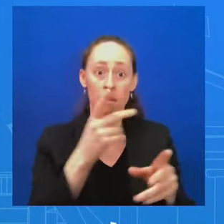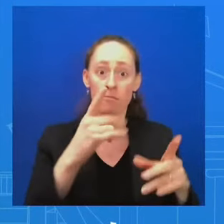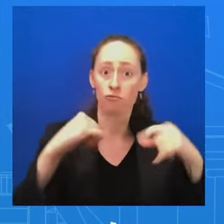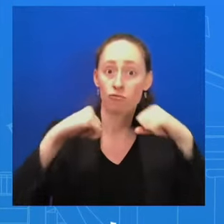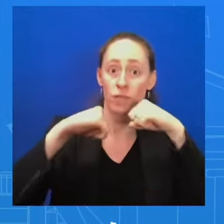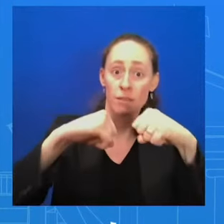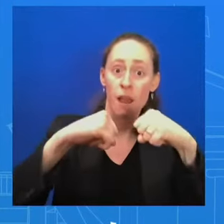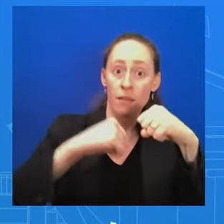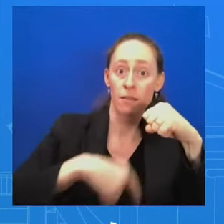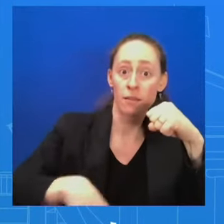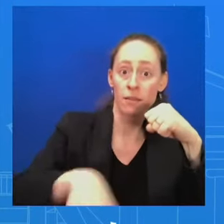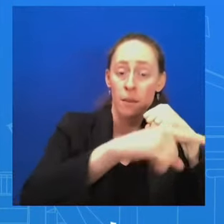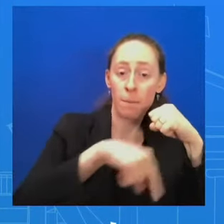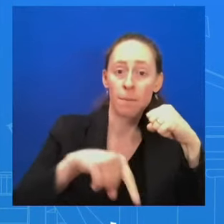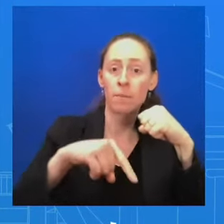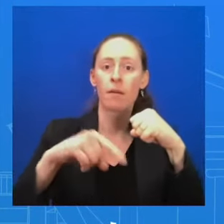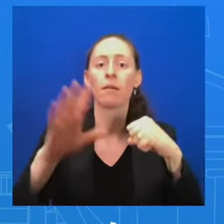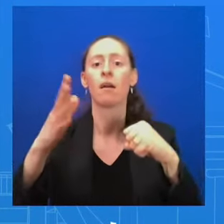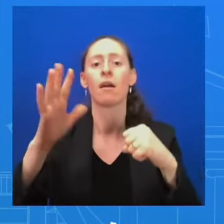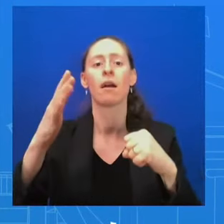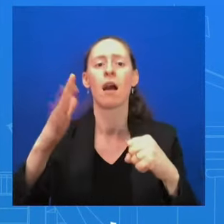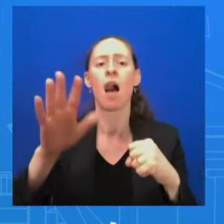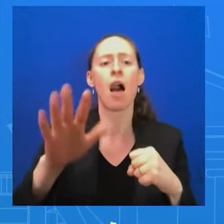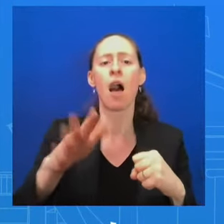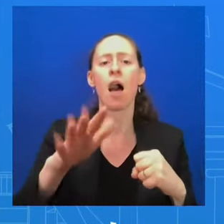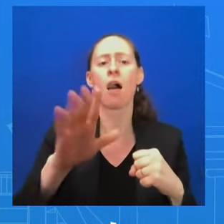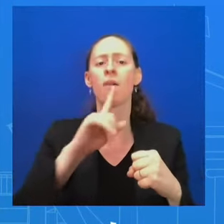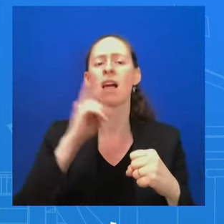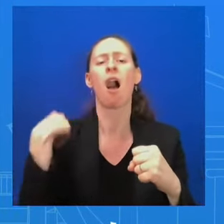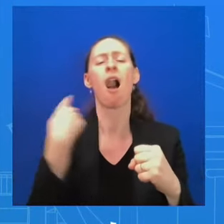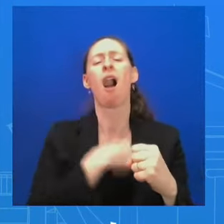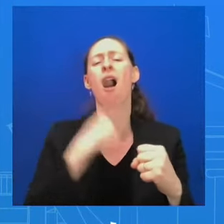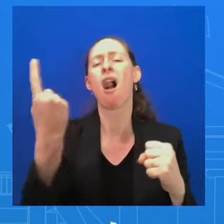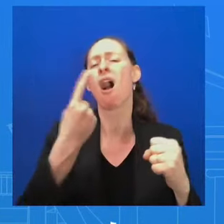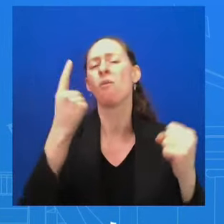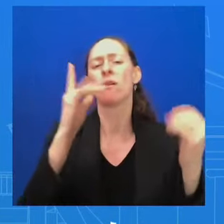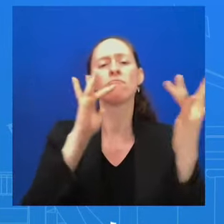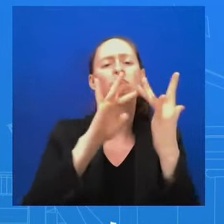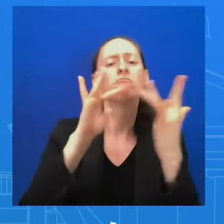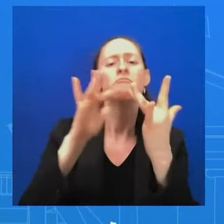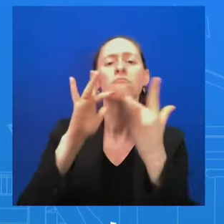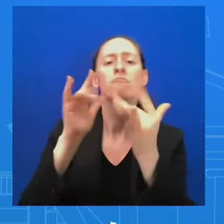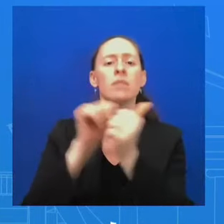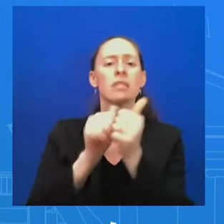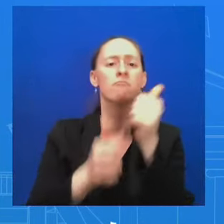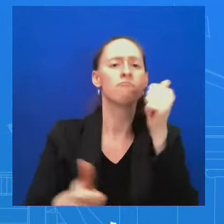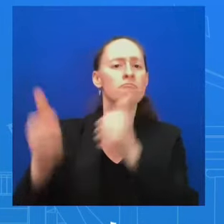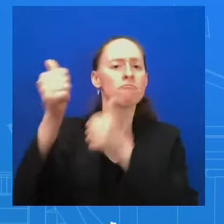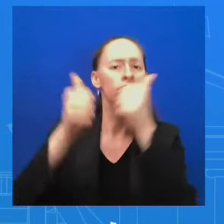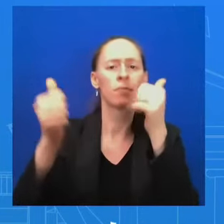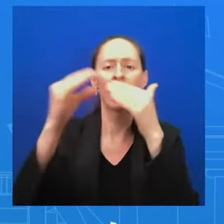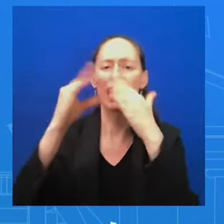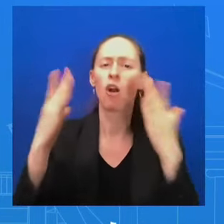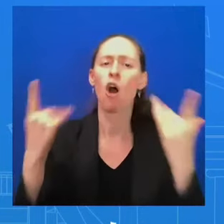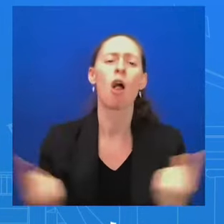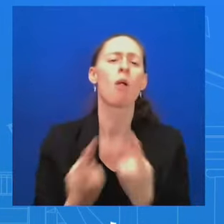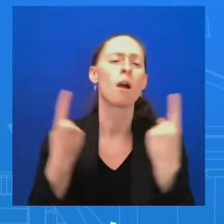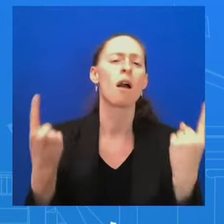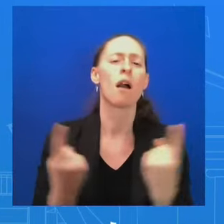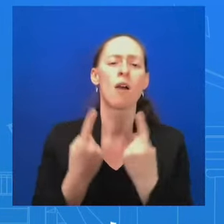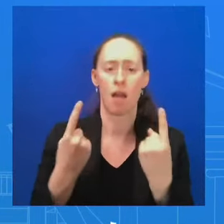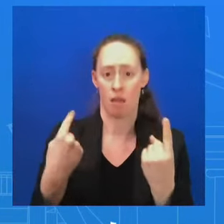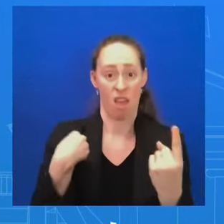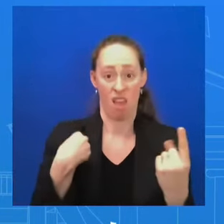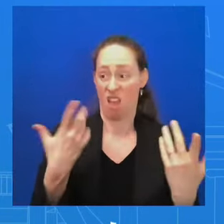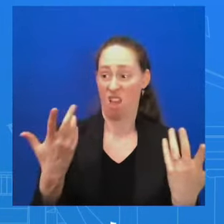always in contact with congressional members. I don't have a readout of outreach that was done right after the call. Obviously, the call ended not too